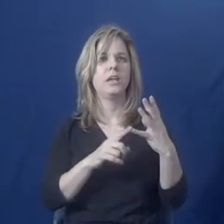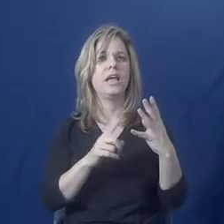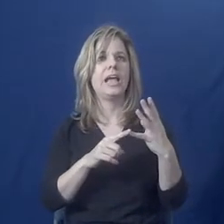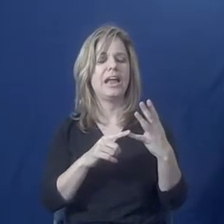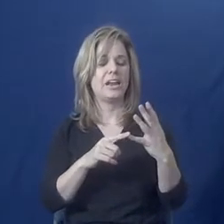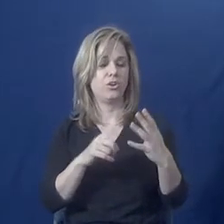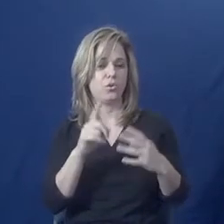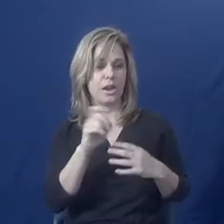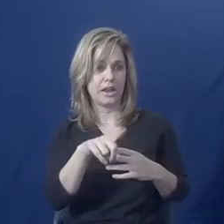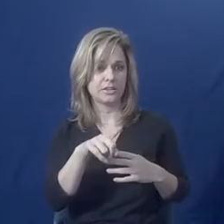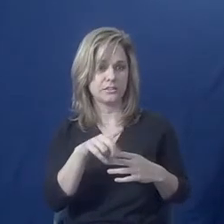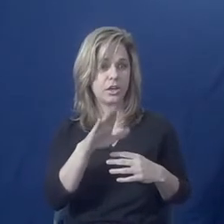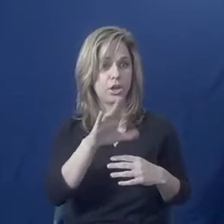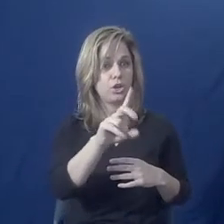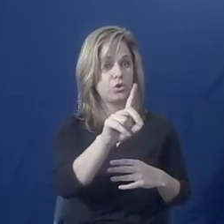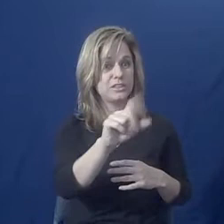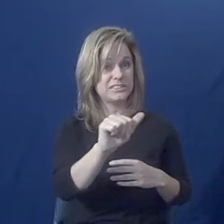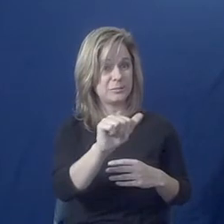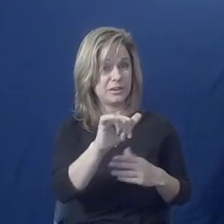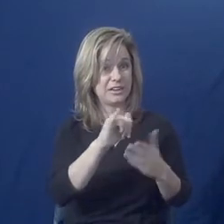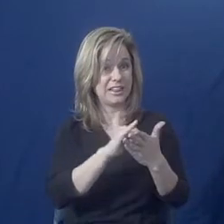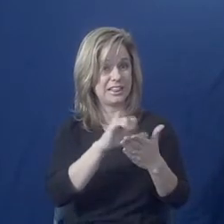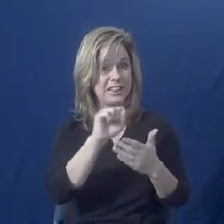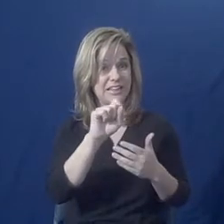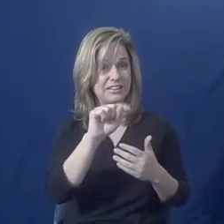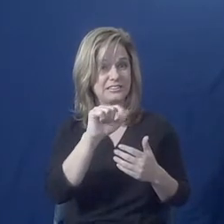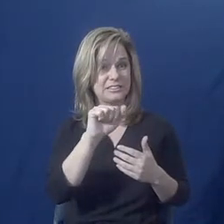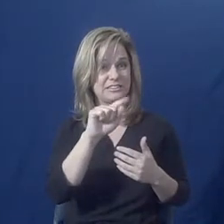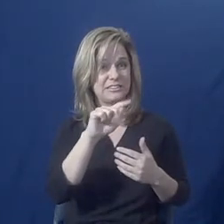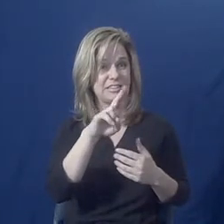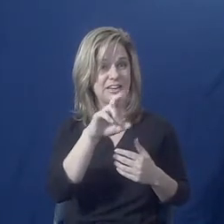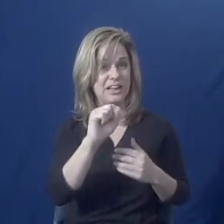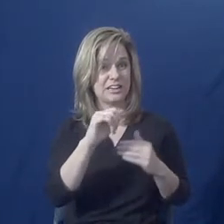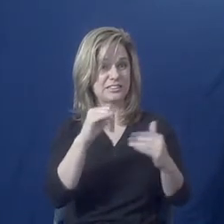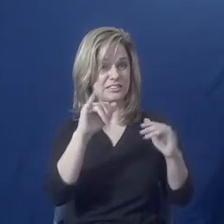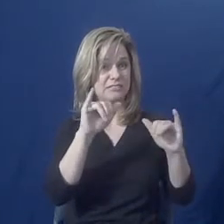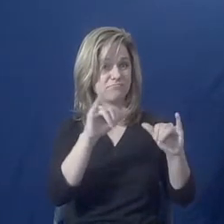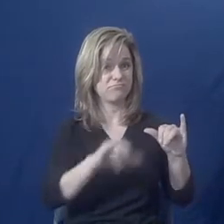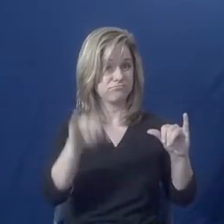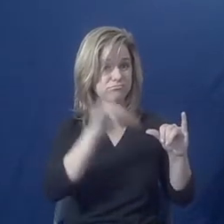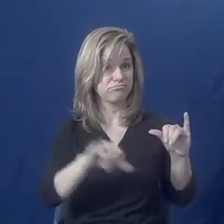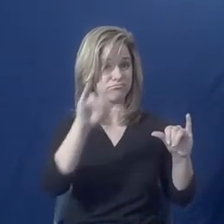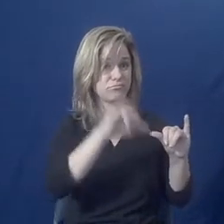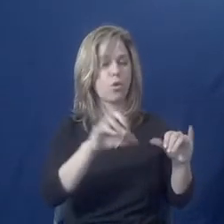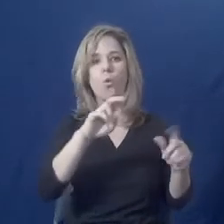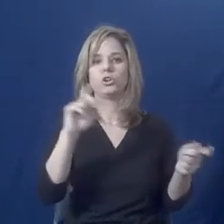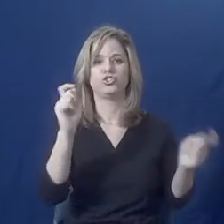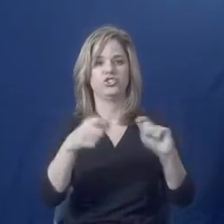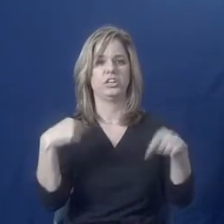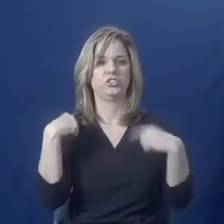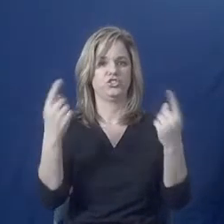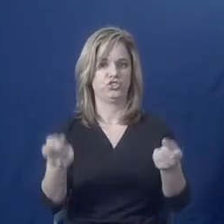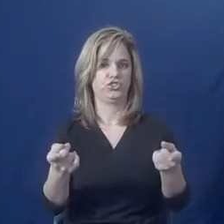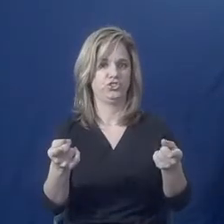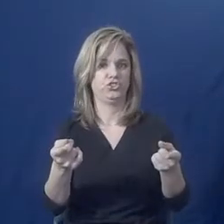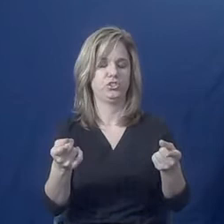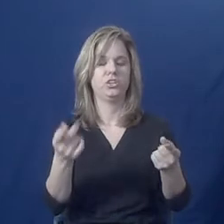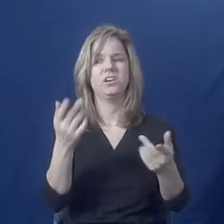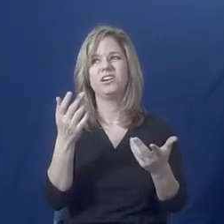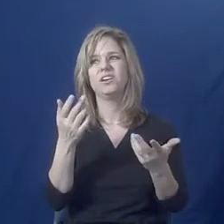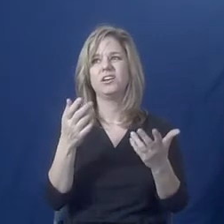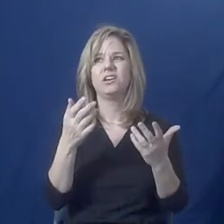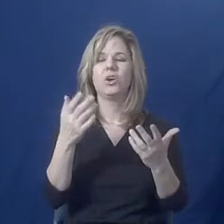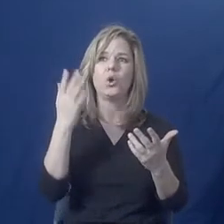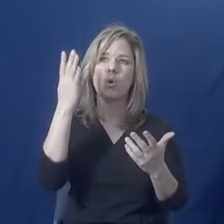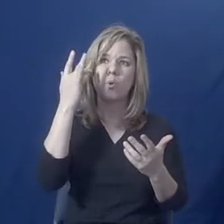same or has changed. Many people who have chronic health conditions go kind of back and